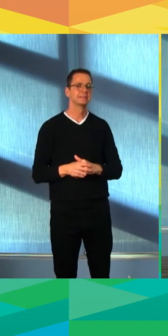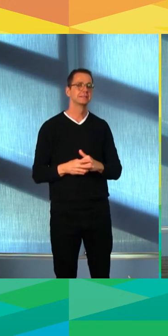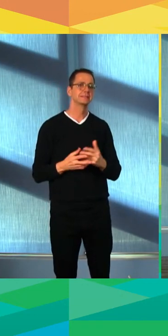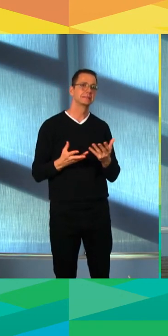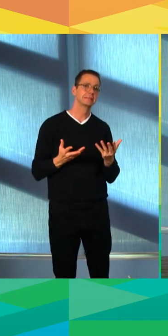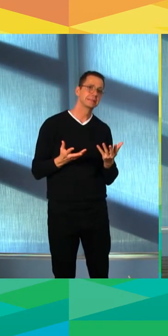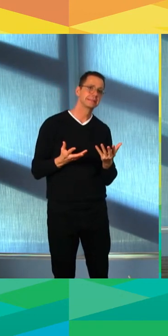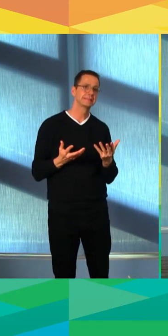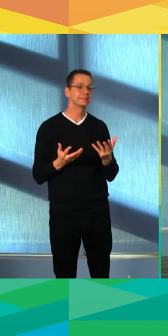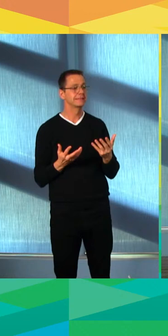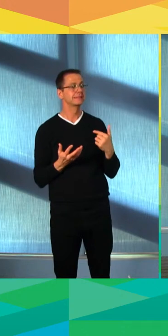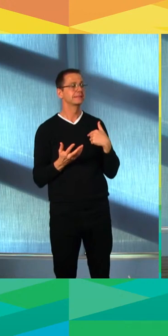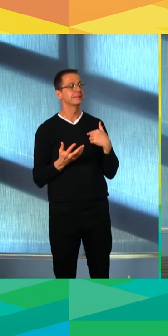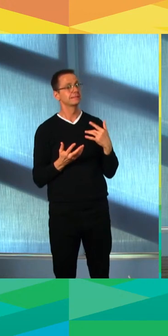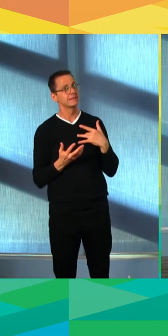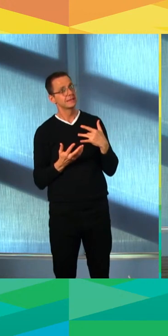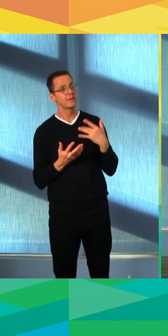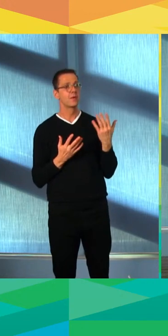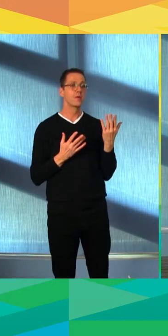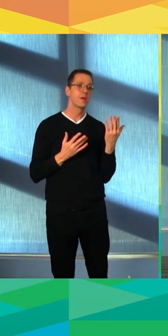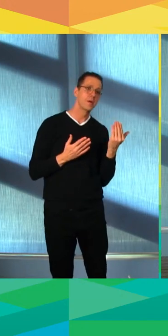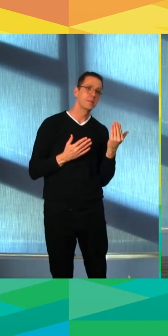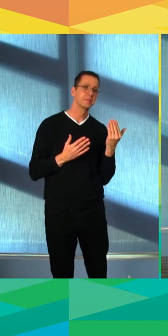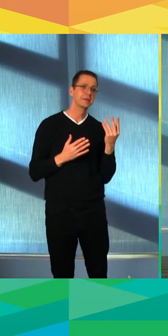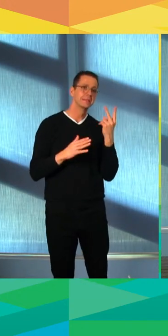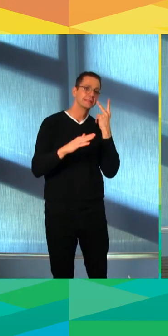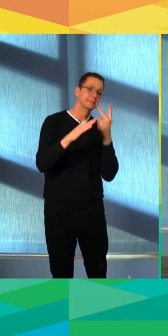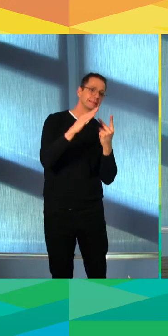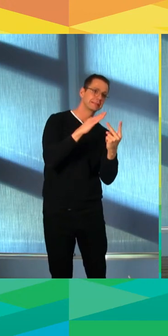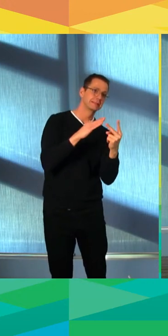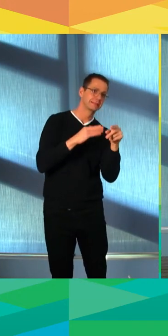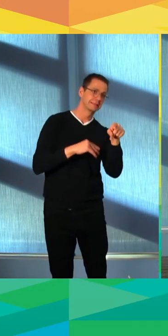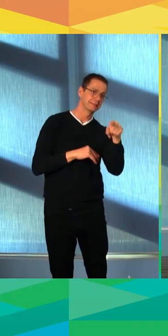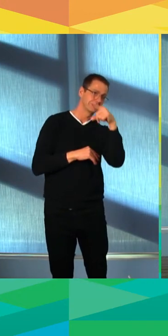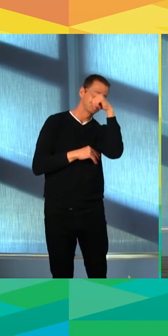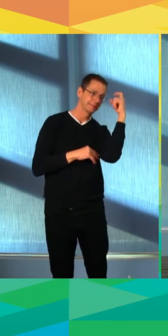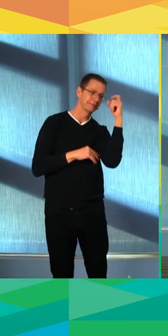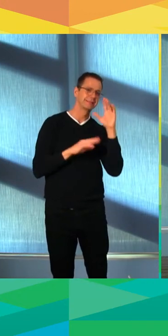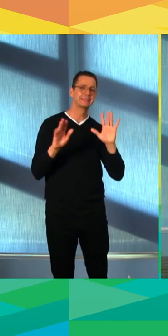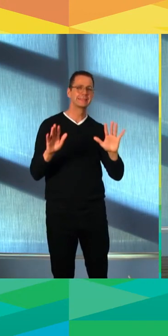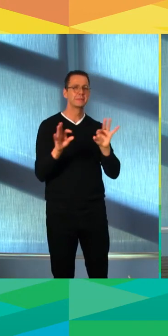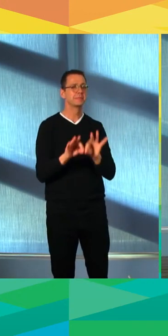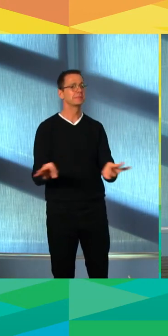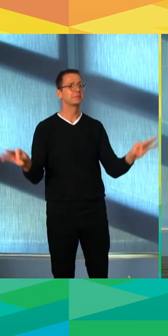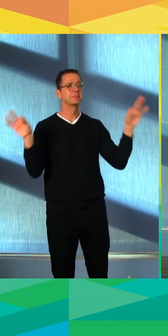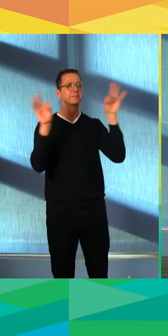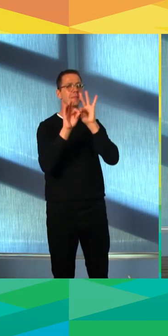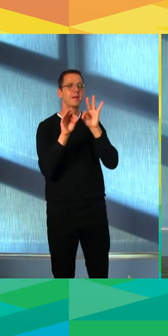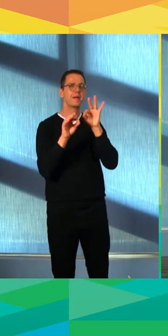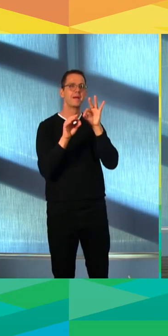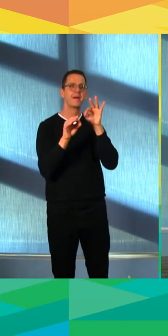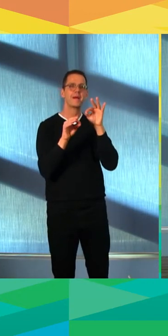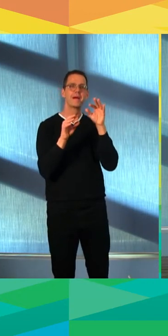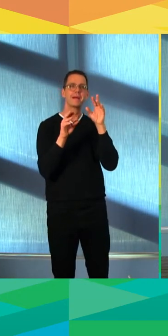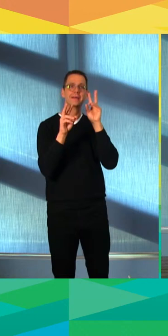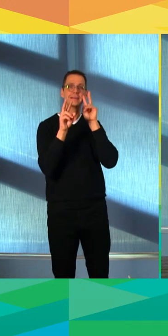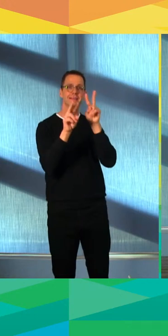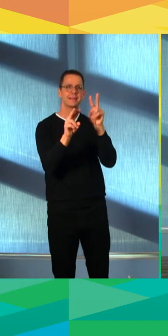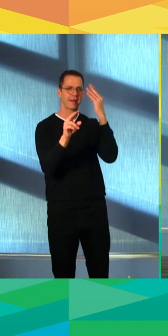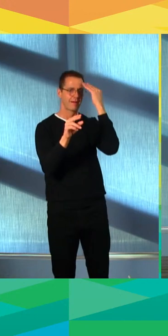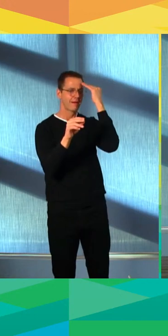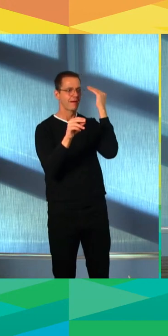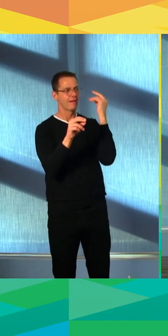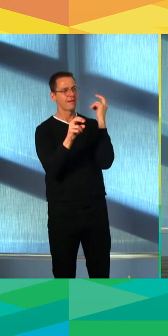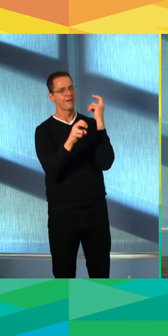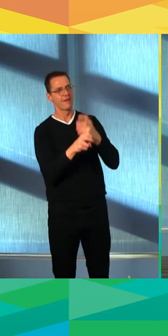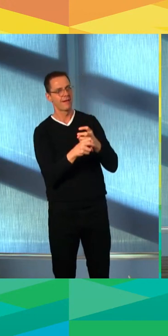message. I think we need that hope because this has been so hard, and the prospect of a third wave and the restrictions now upon us